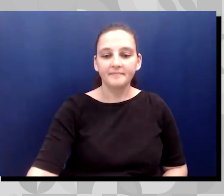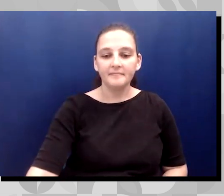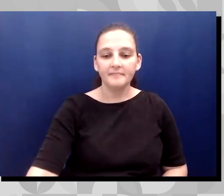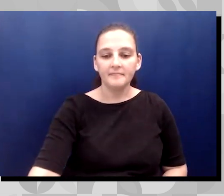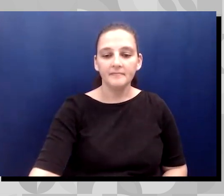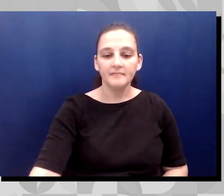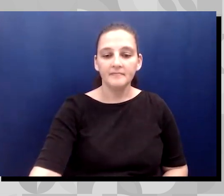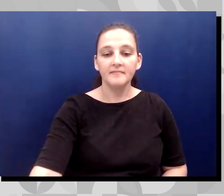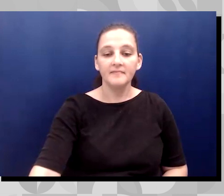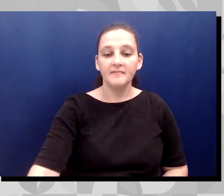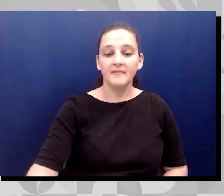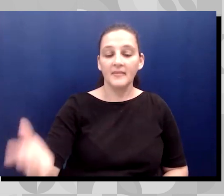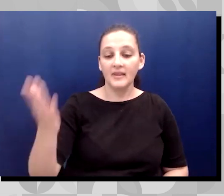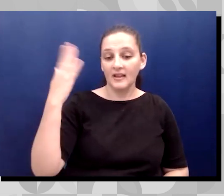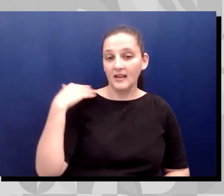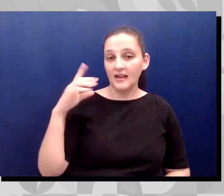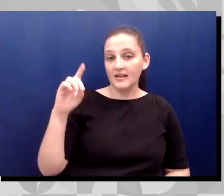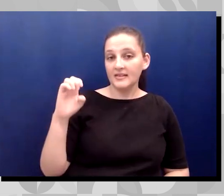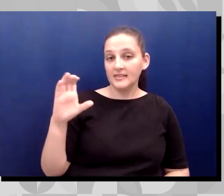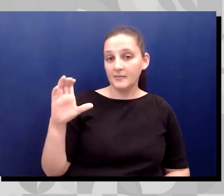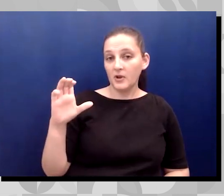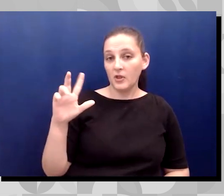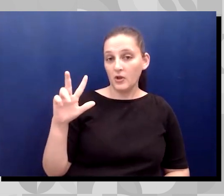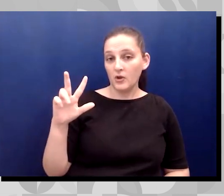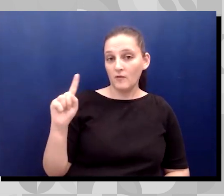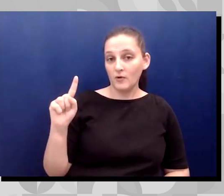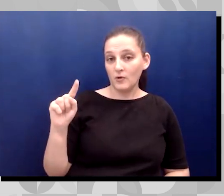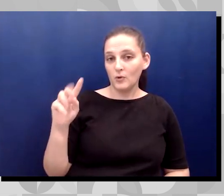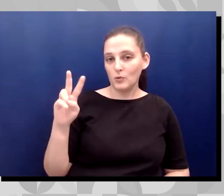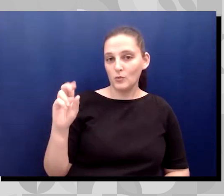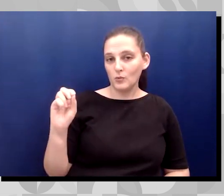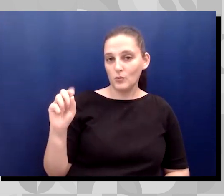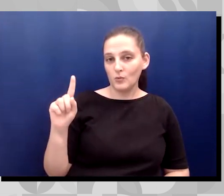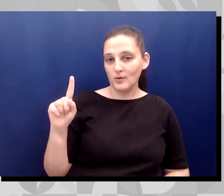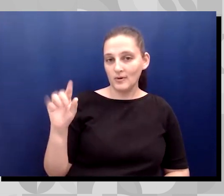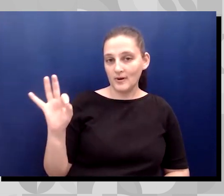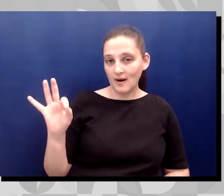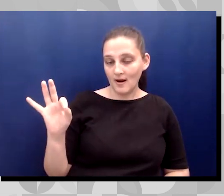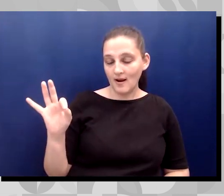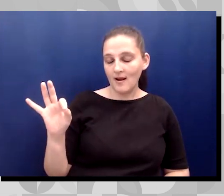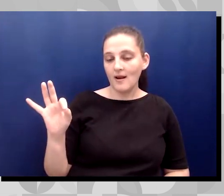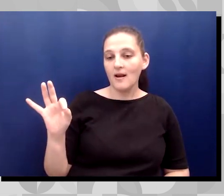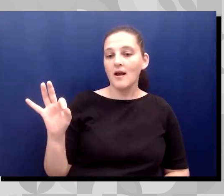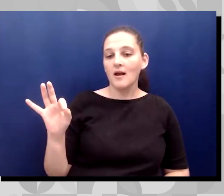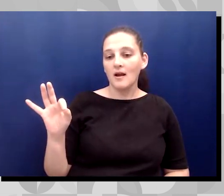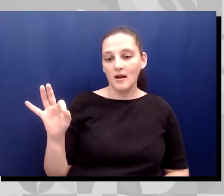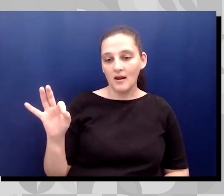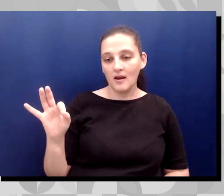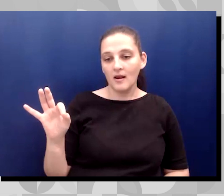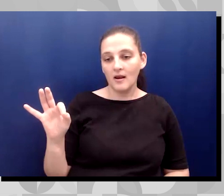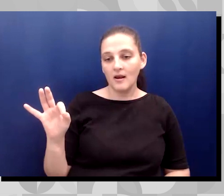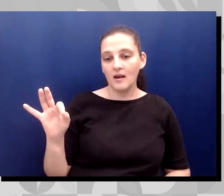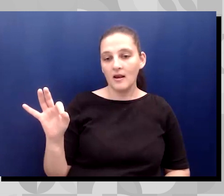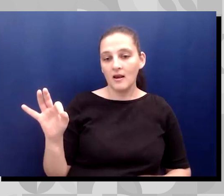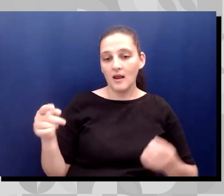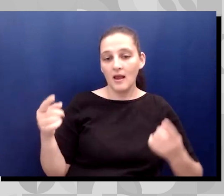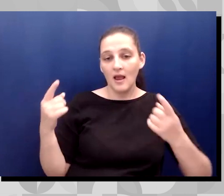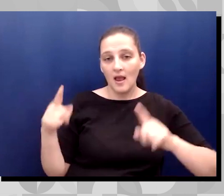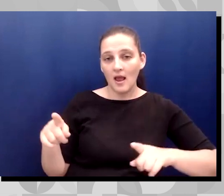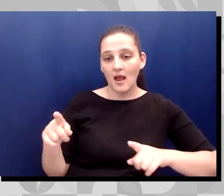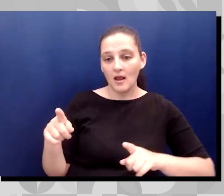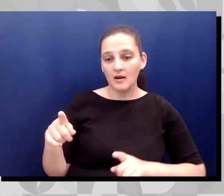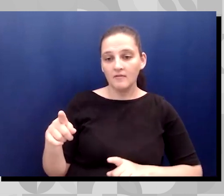of 2019, I was hit with a series of three strokes.